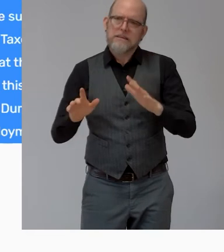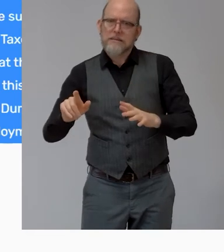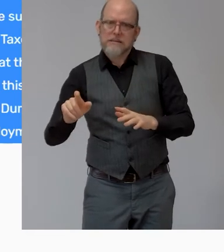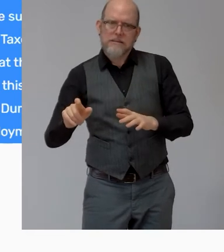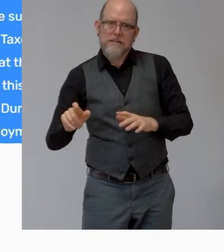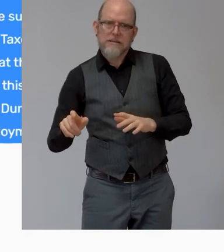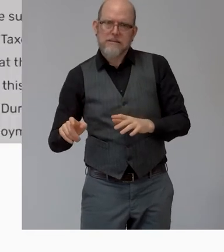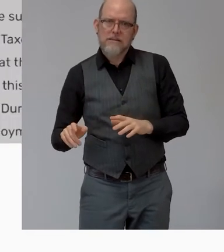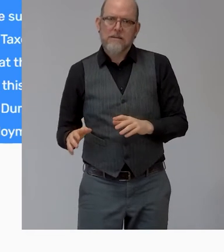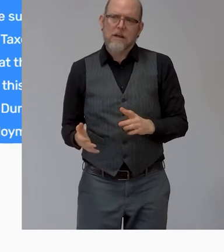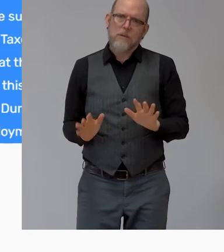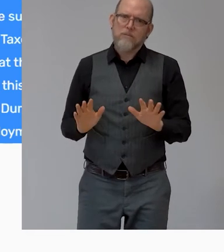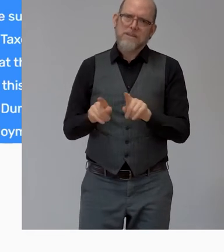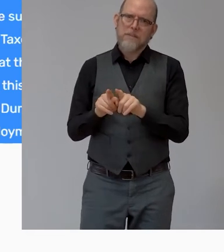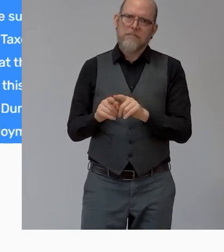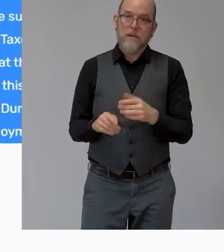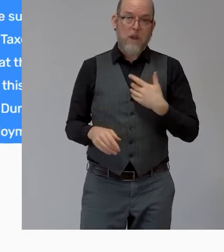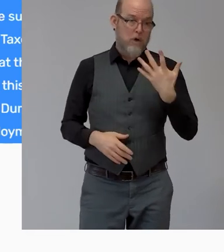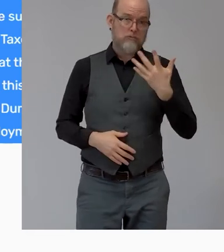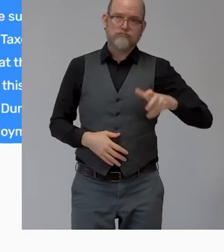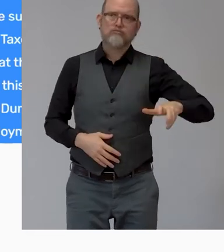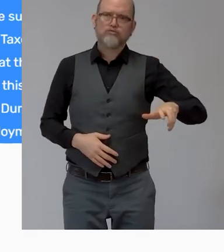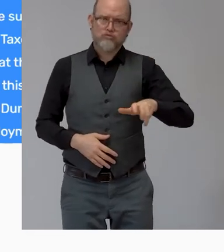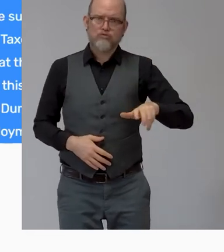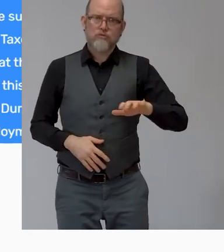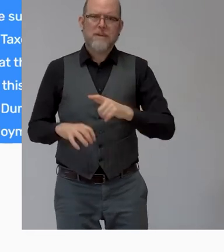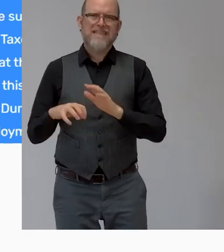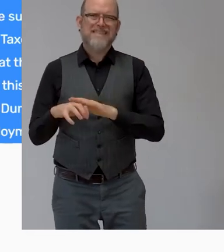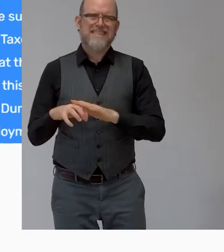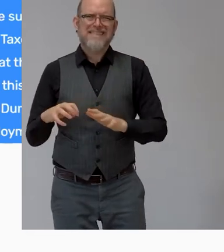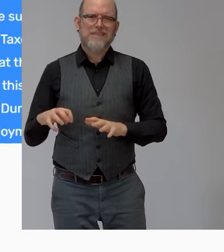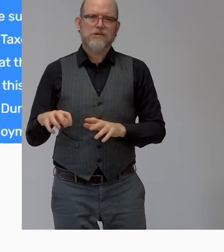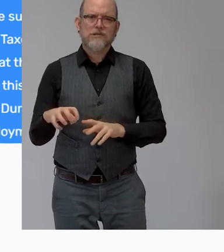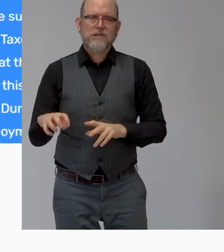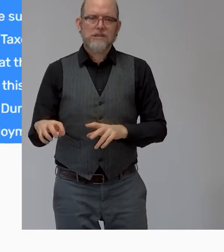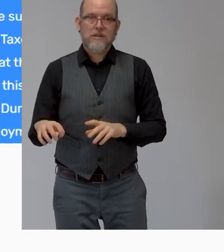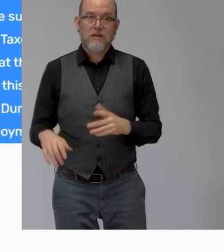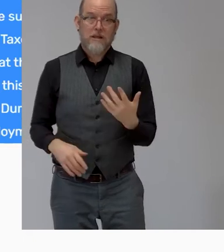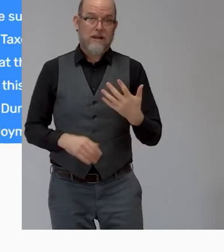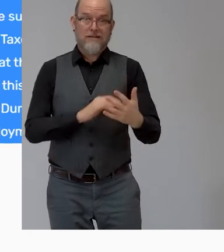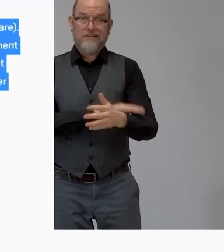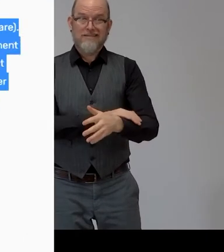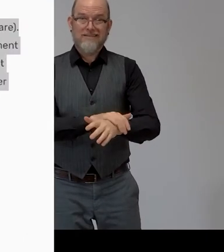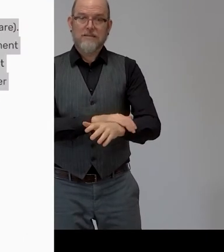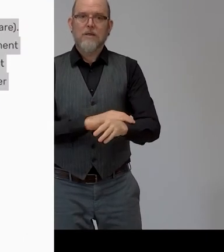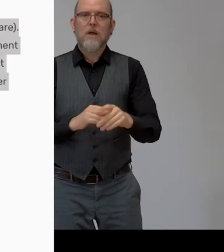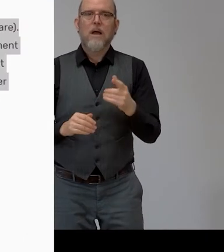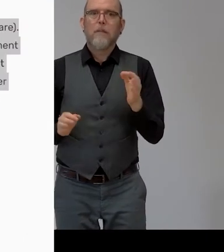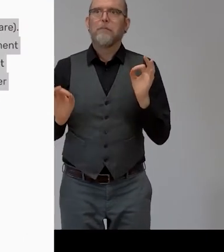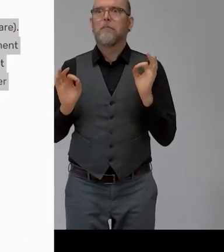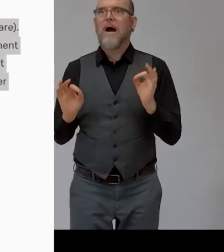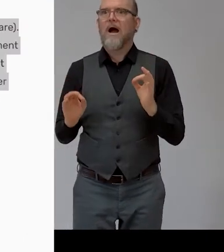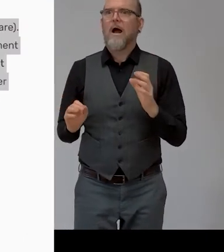hand and uh really um even my left hand doesn't have a great function in my fingers